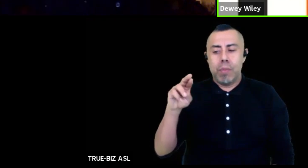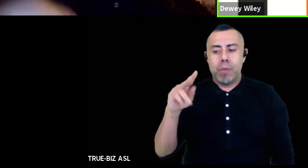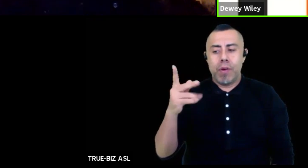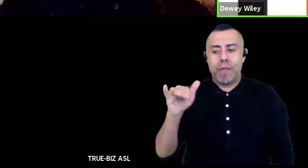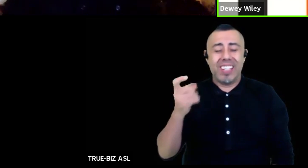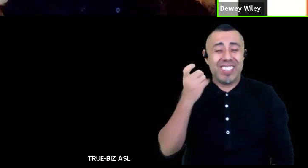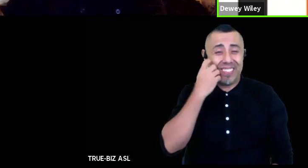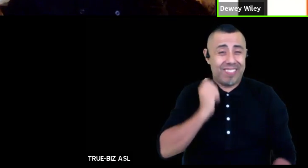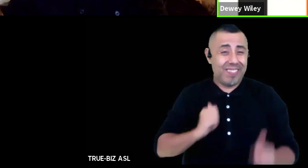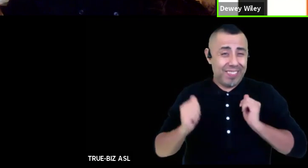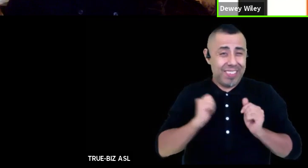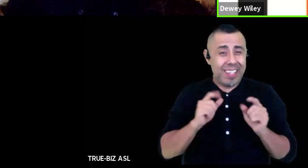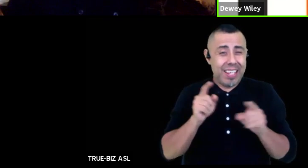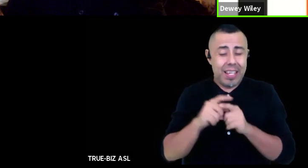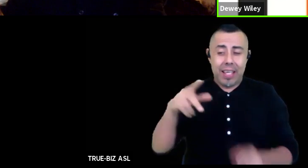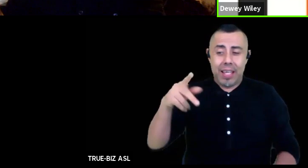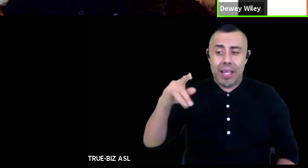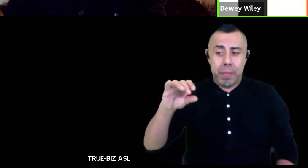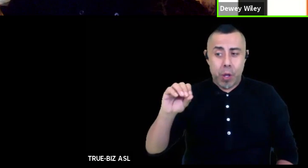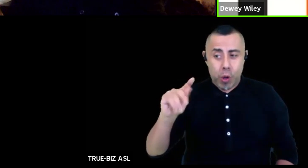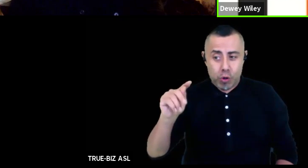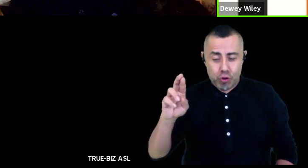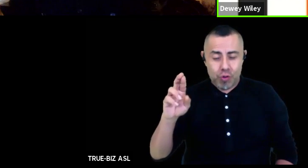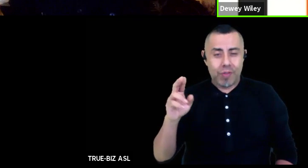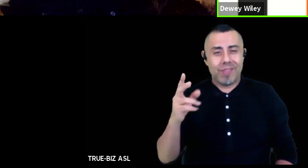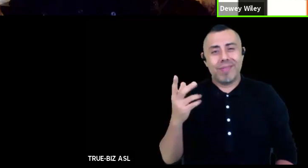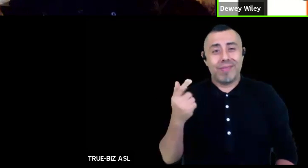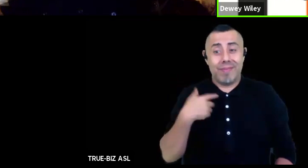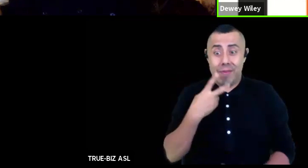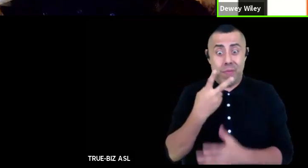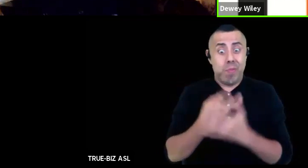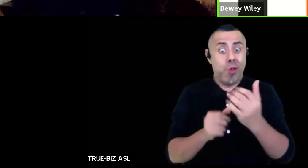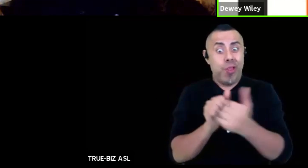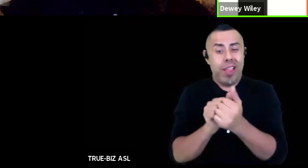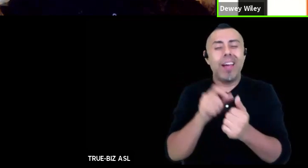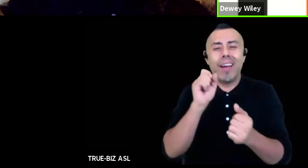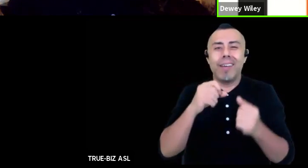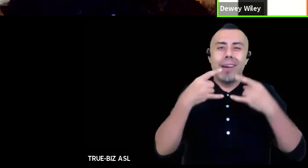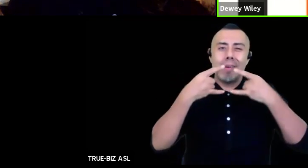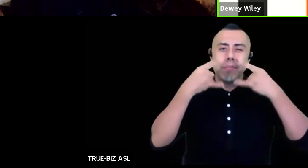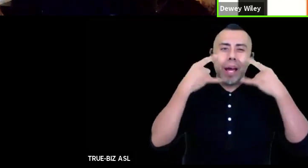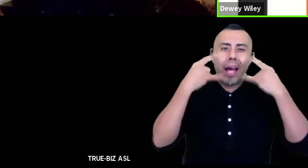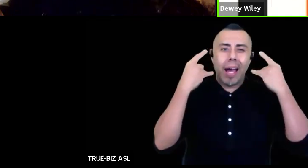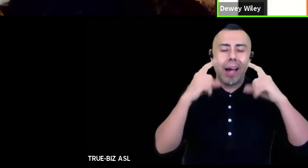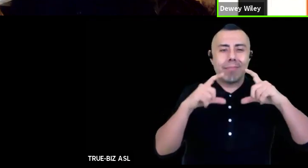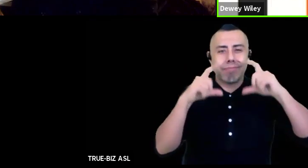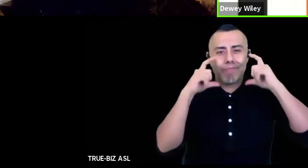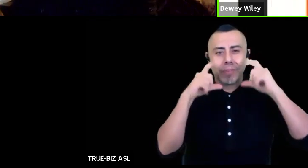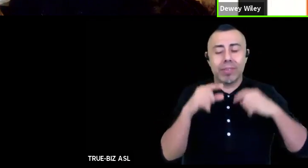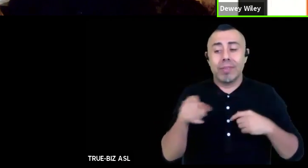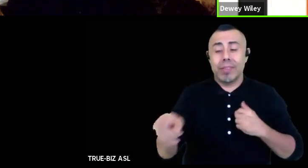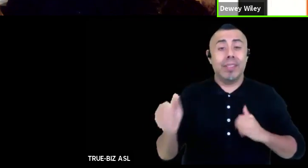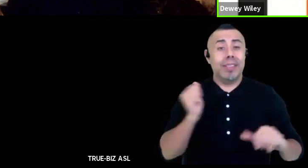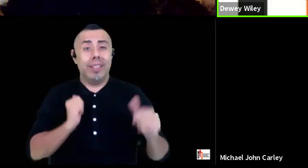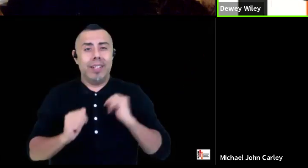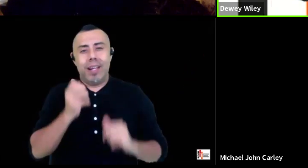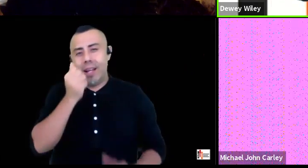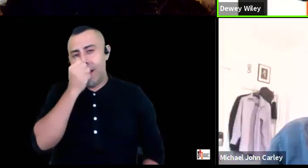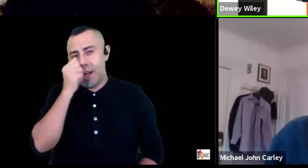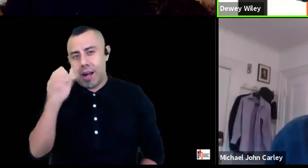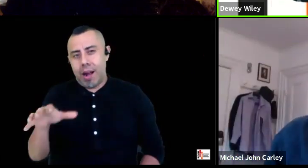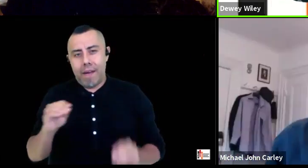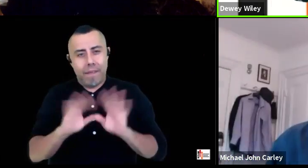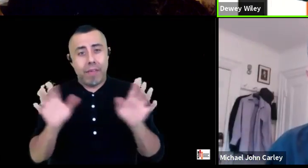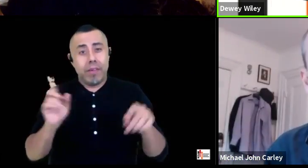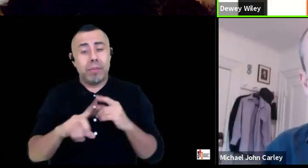and uh so we're masking up to be near each other and he obviously was a mess for his performance david you're welcome to join